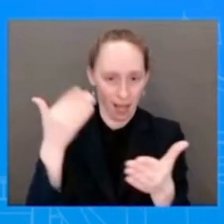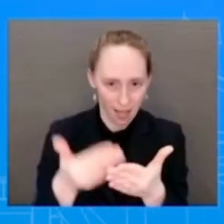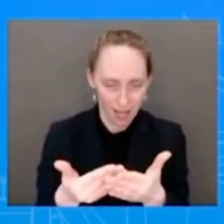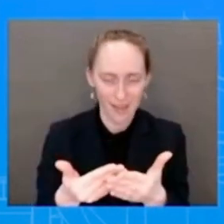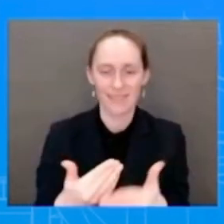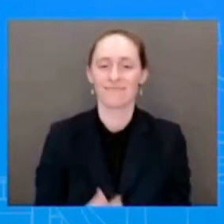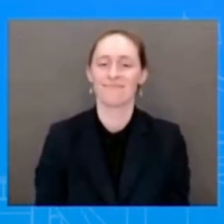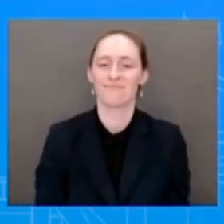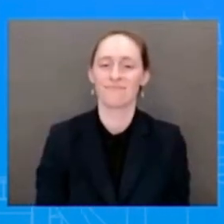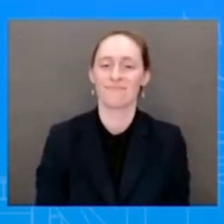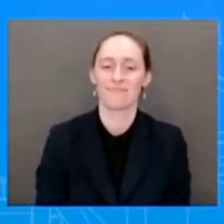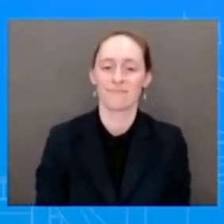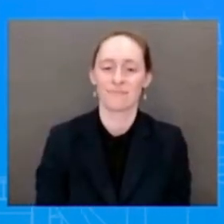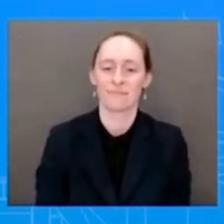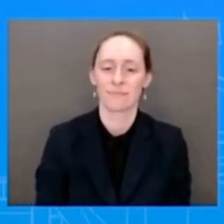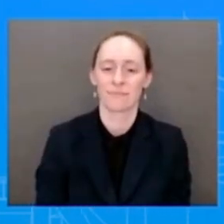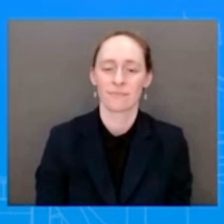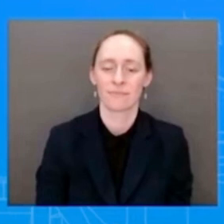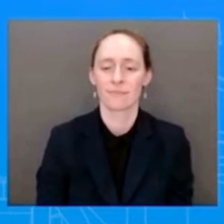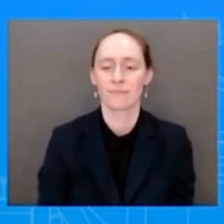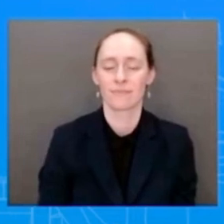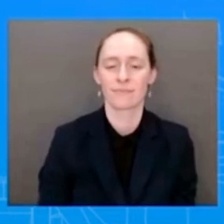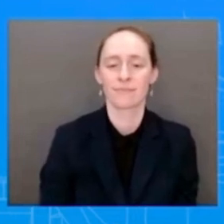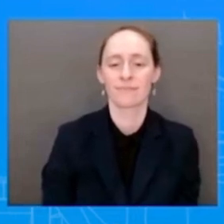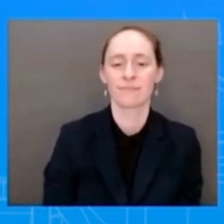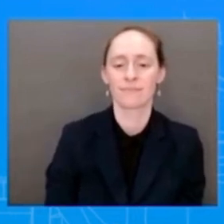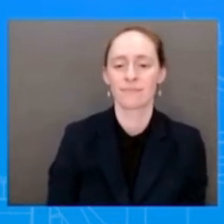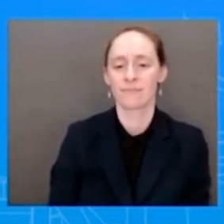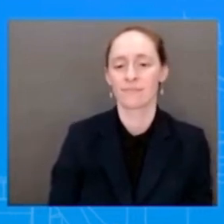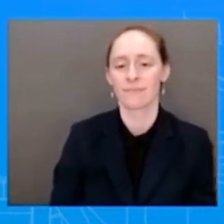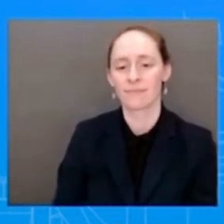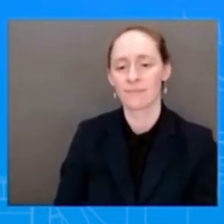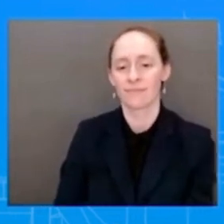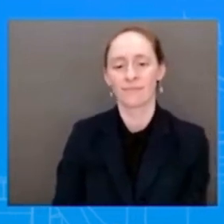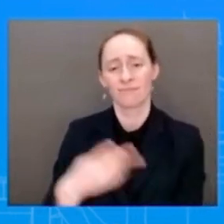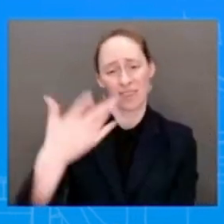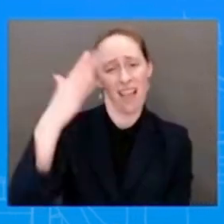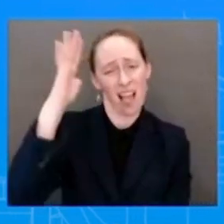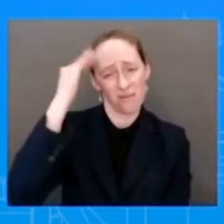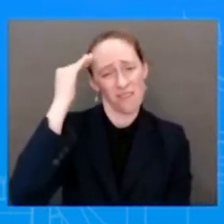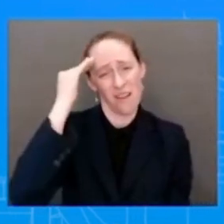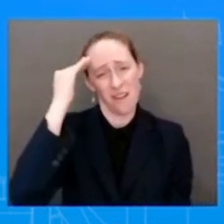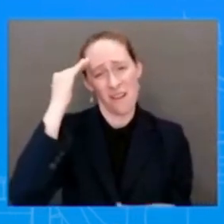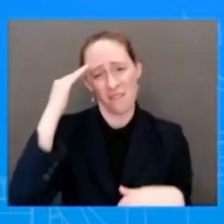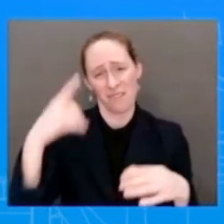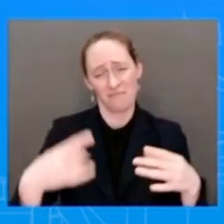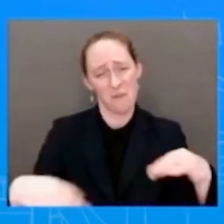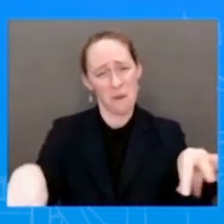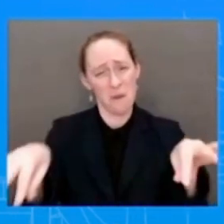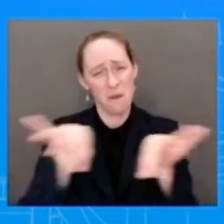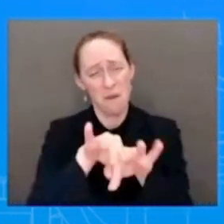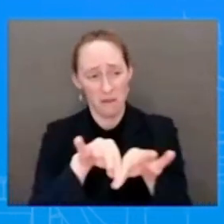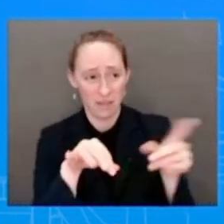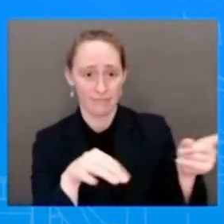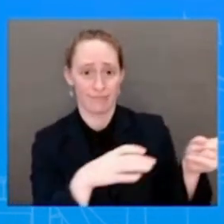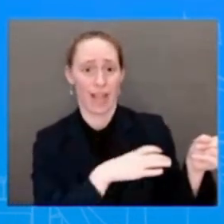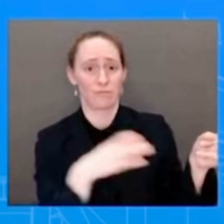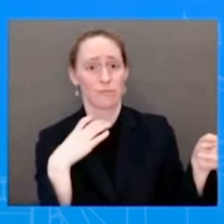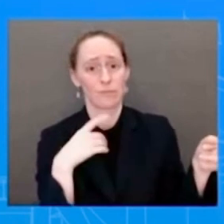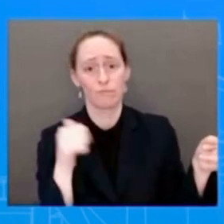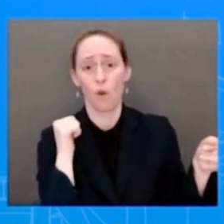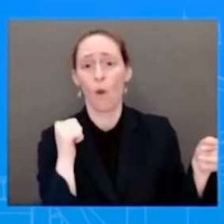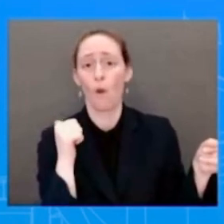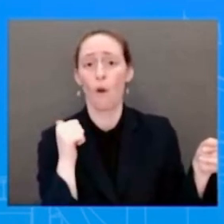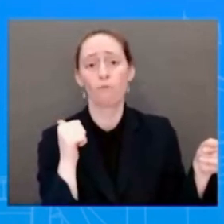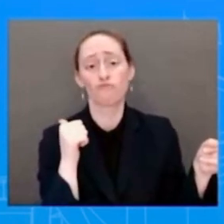important issue for this President. Again, when Congress could not act or would not act because Republicans got in the way of getting a really